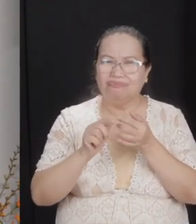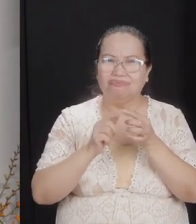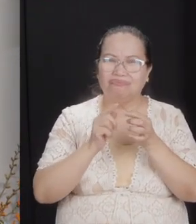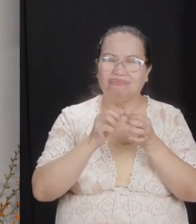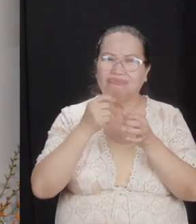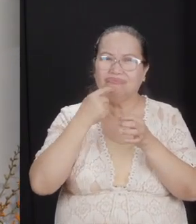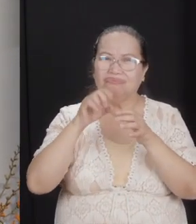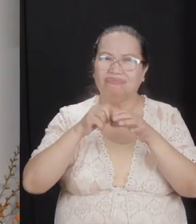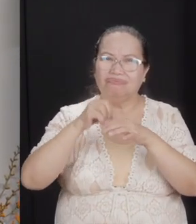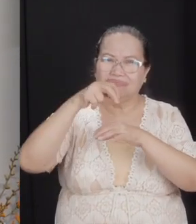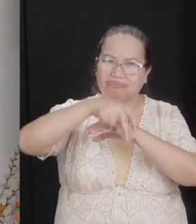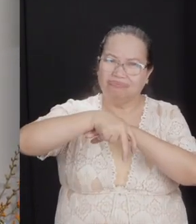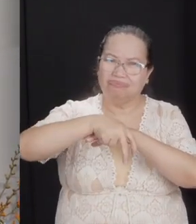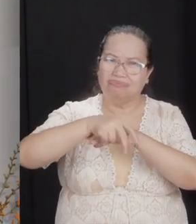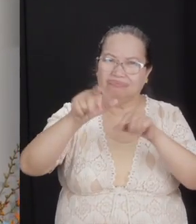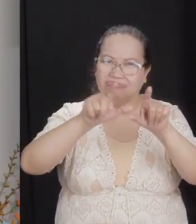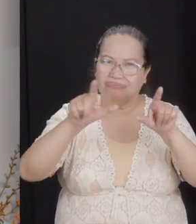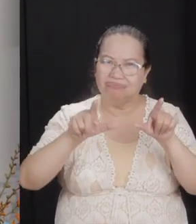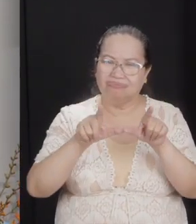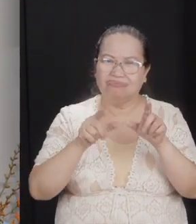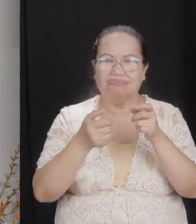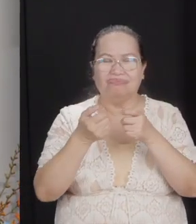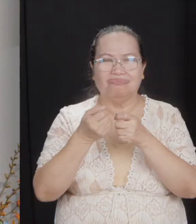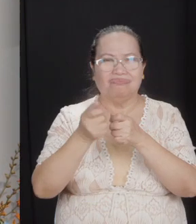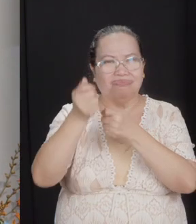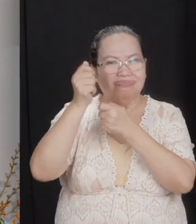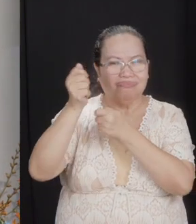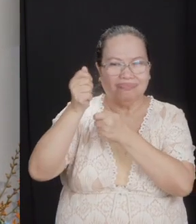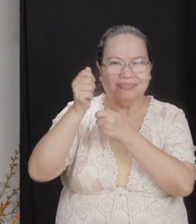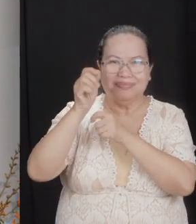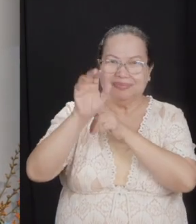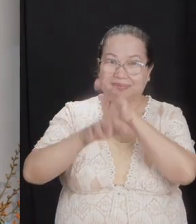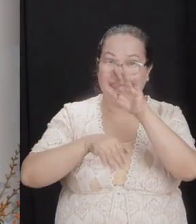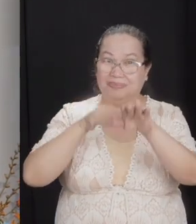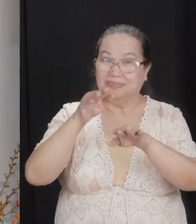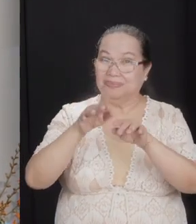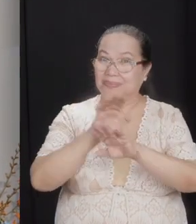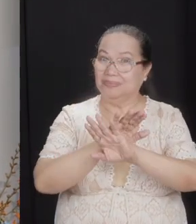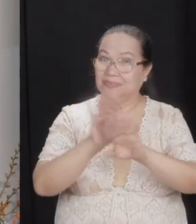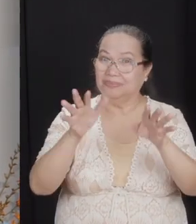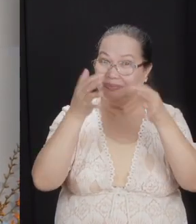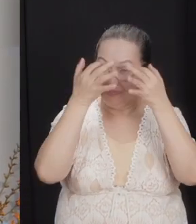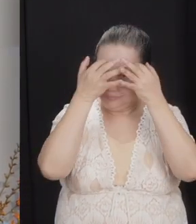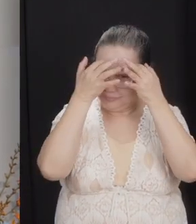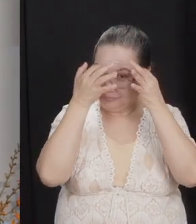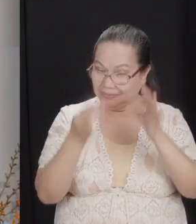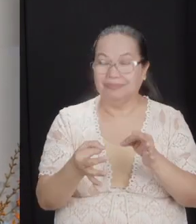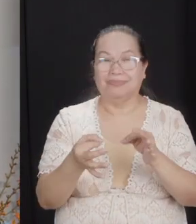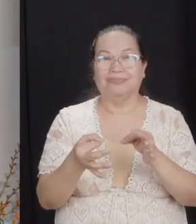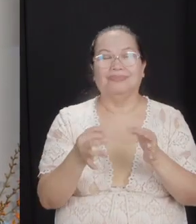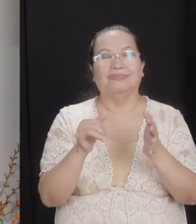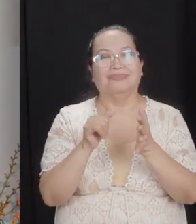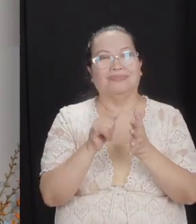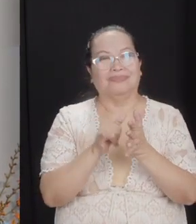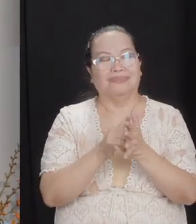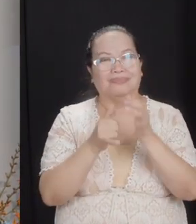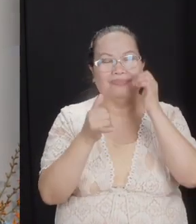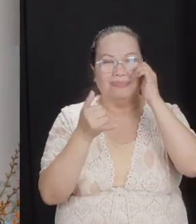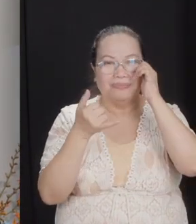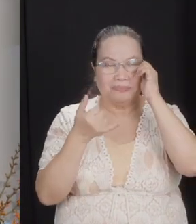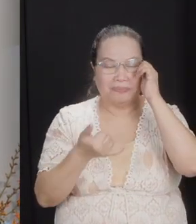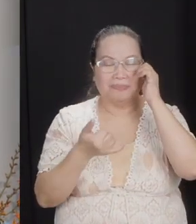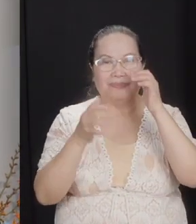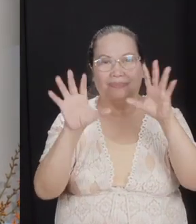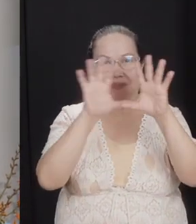jump in the lake, go fly a kite, or take a hike. But don't jump to conclusions because in this case,